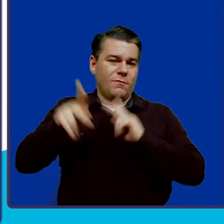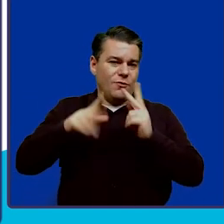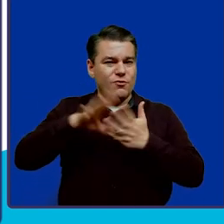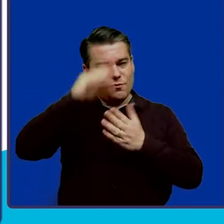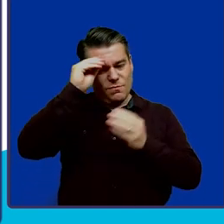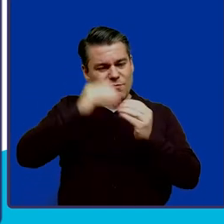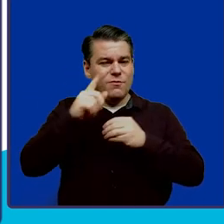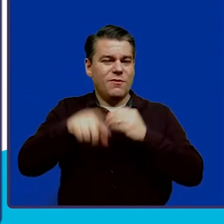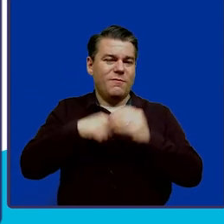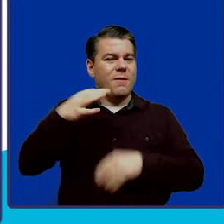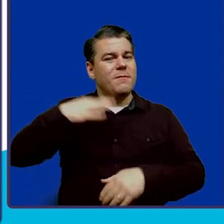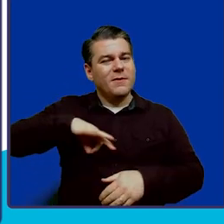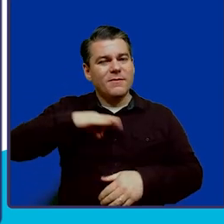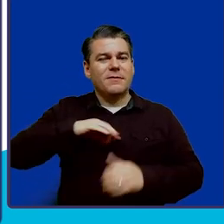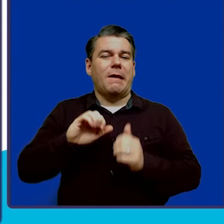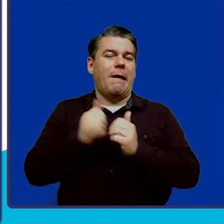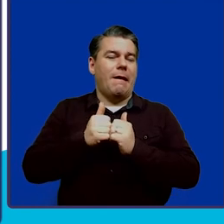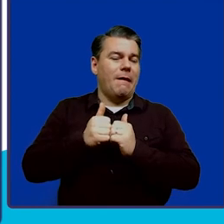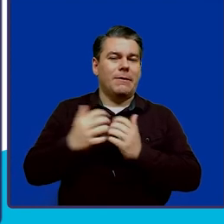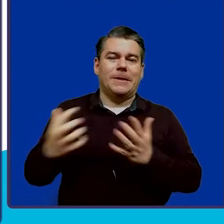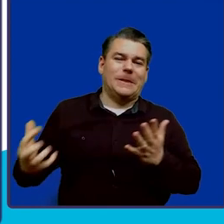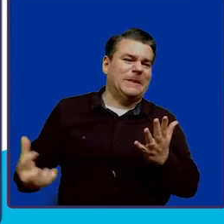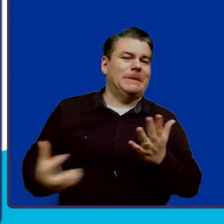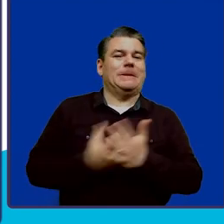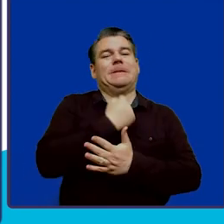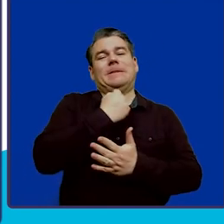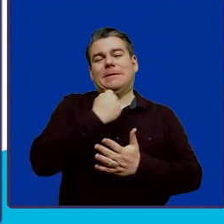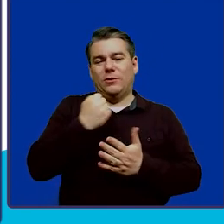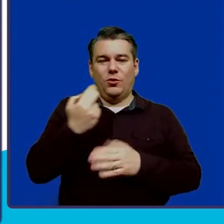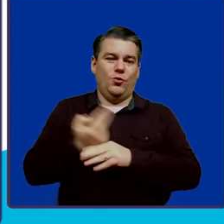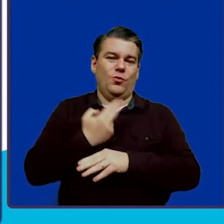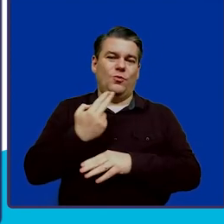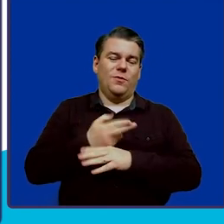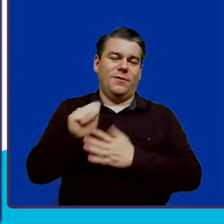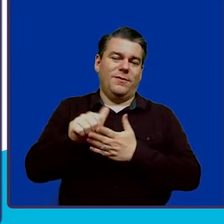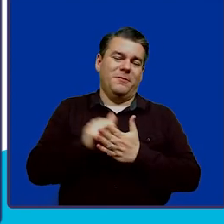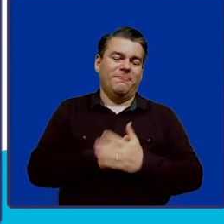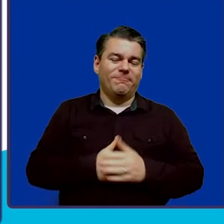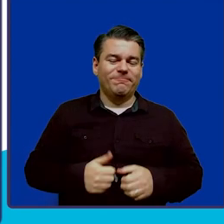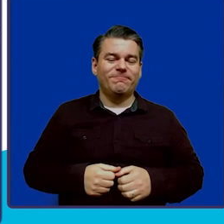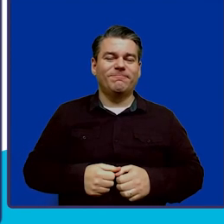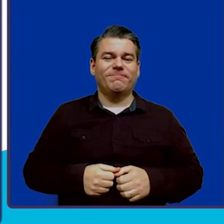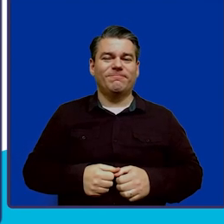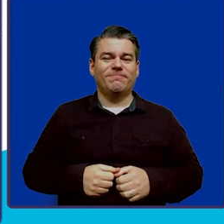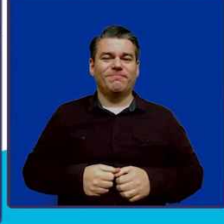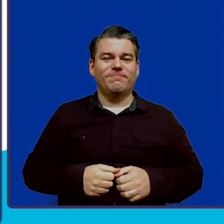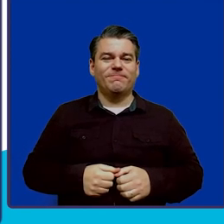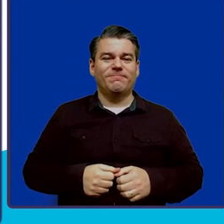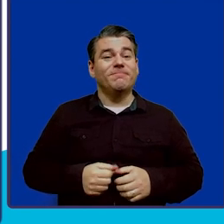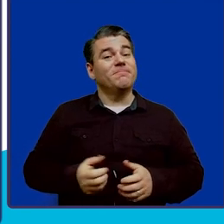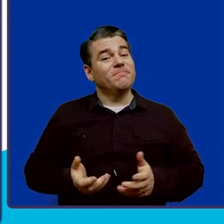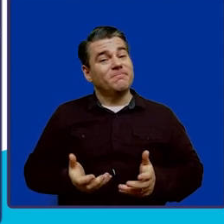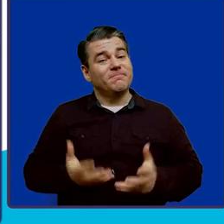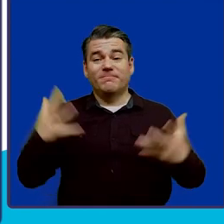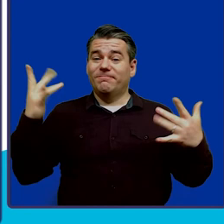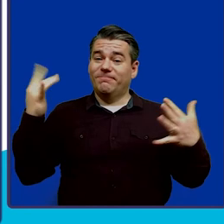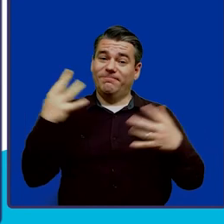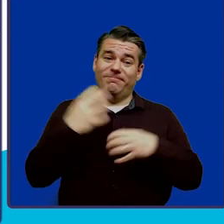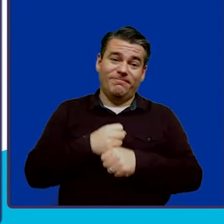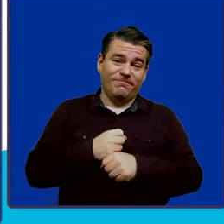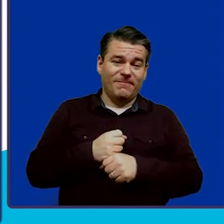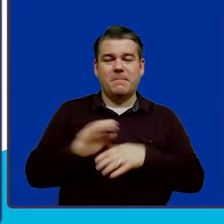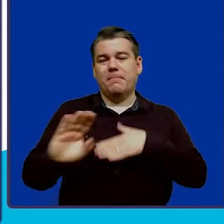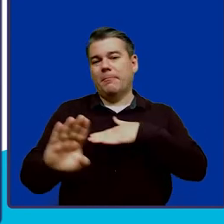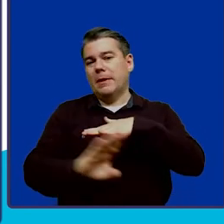about the benefits and how to maximize on the use of their account. So that wraps up the